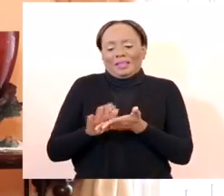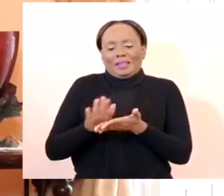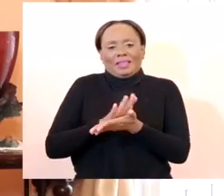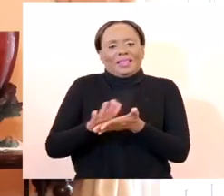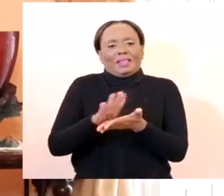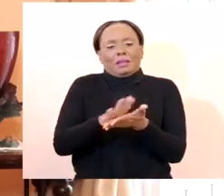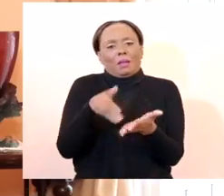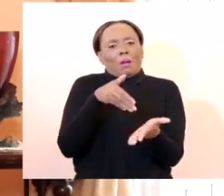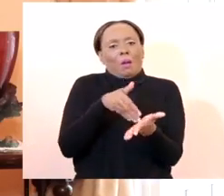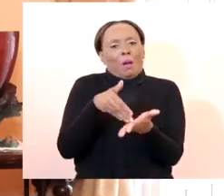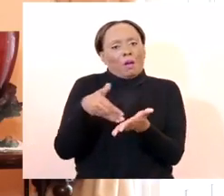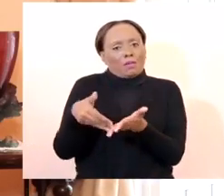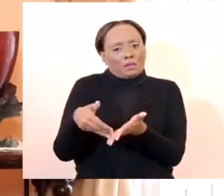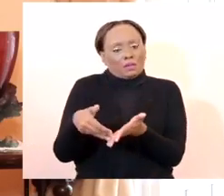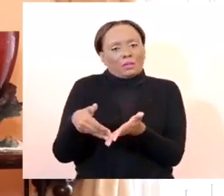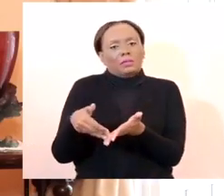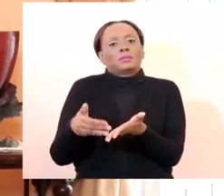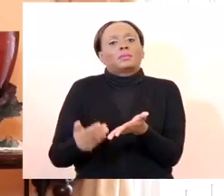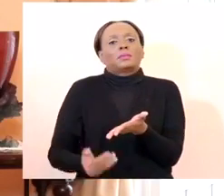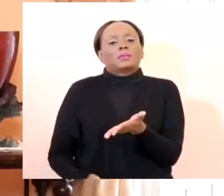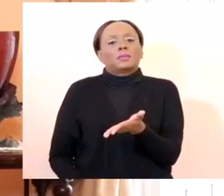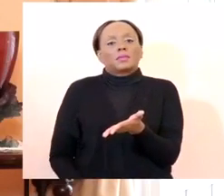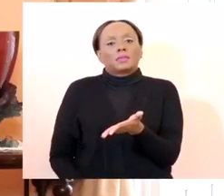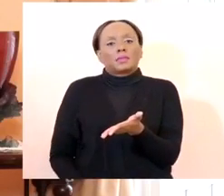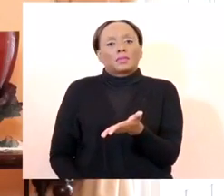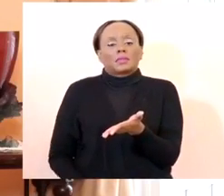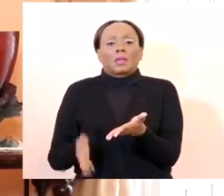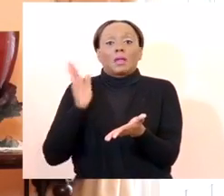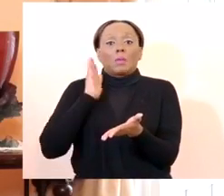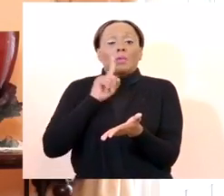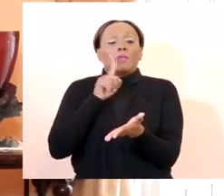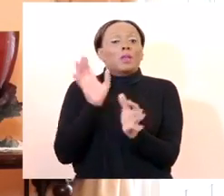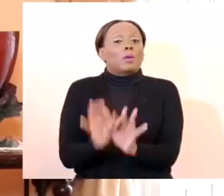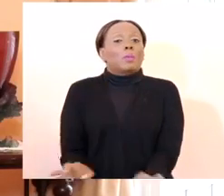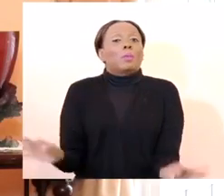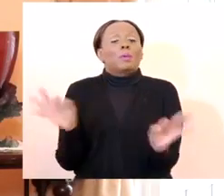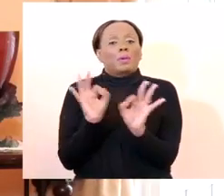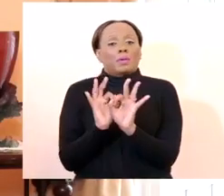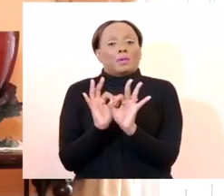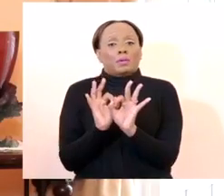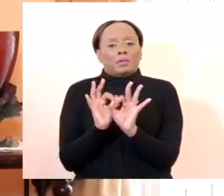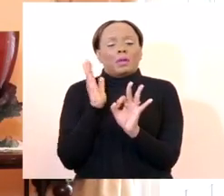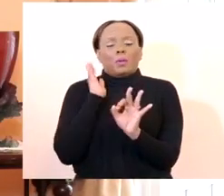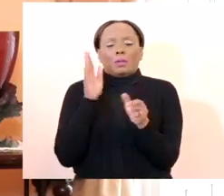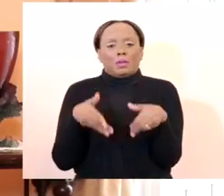environmental purposes. So, to the extent that that is going to be necessary, that will be allowed.